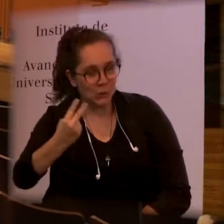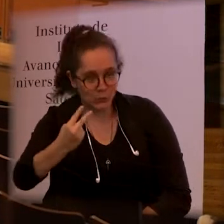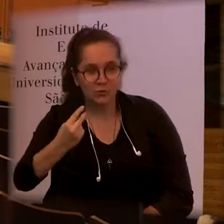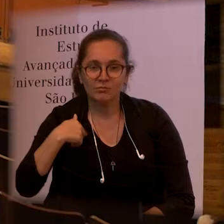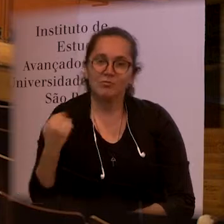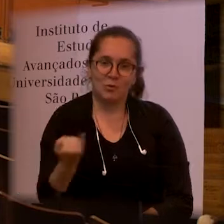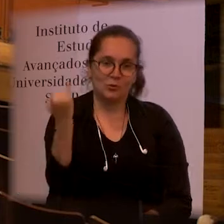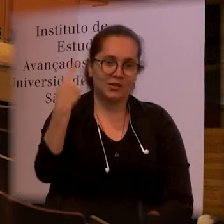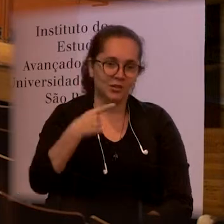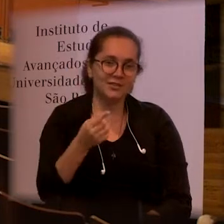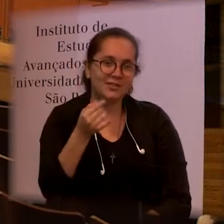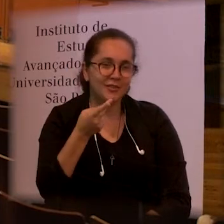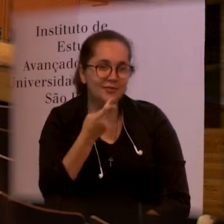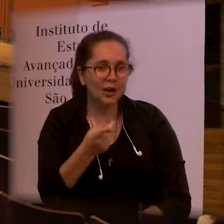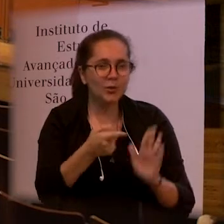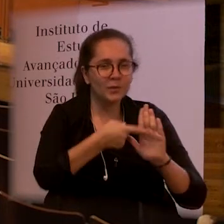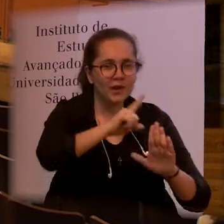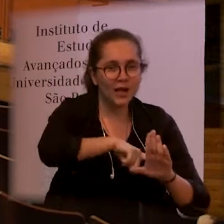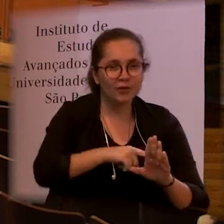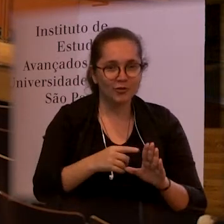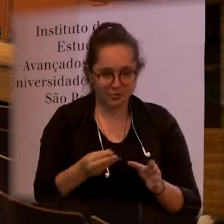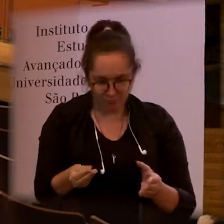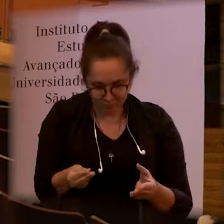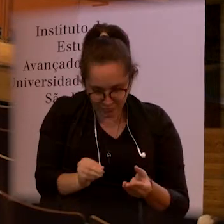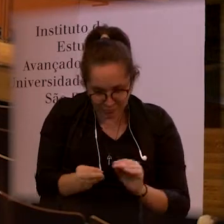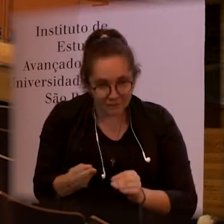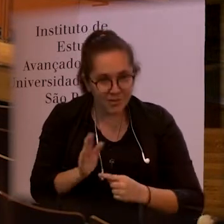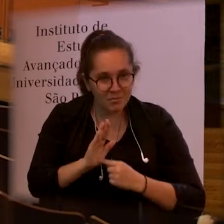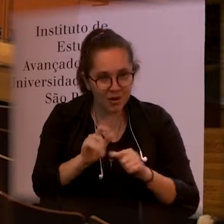part it's the second part of that jigsaw